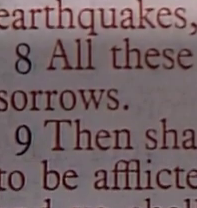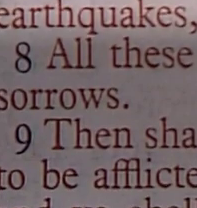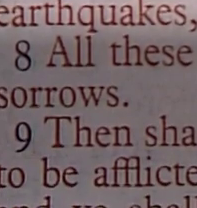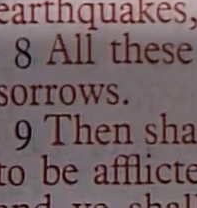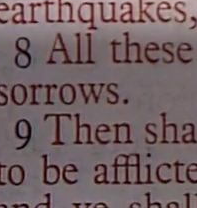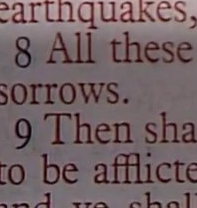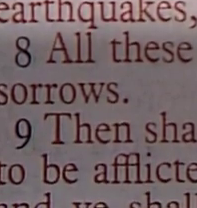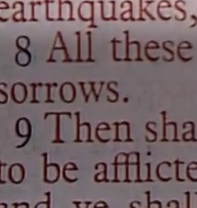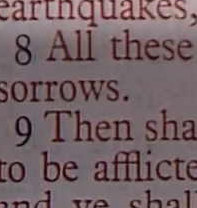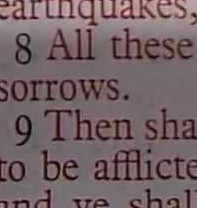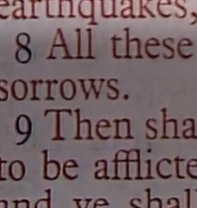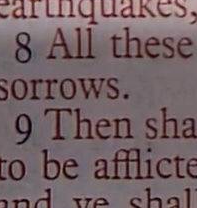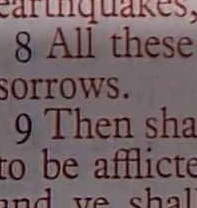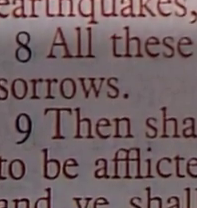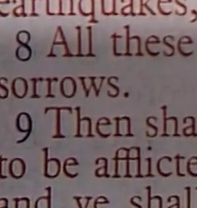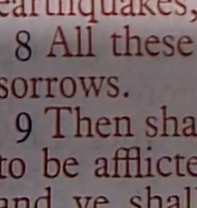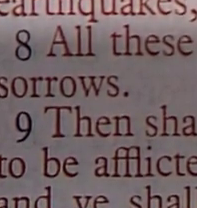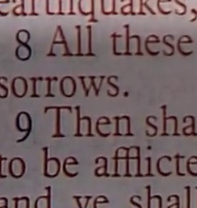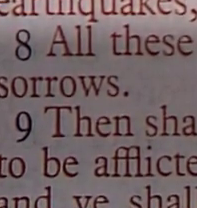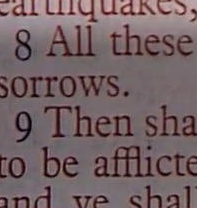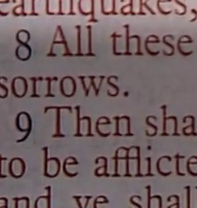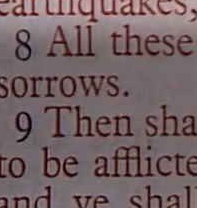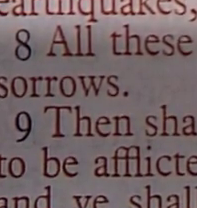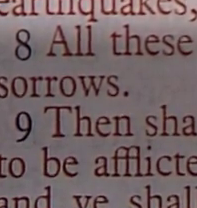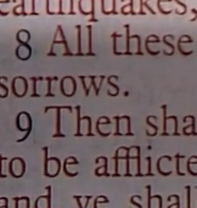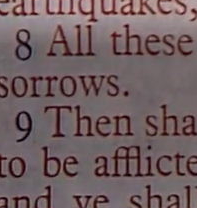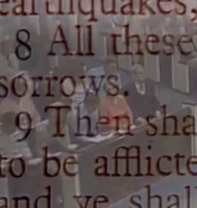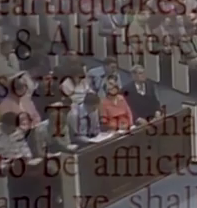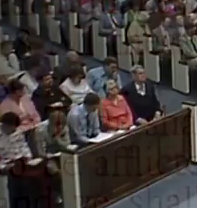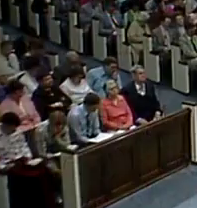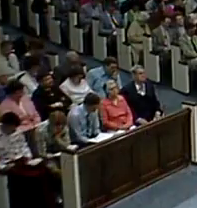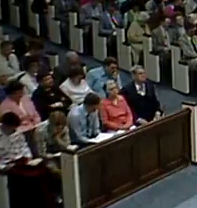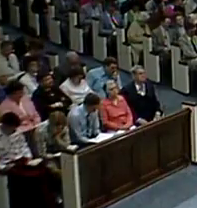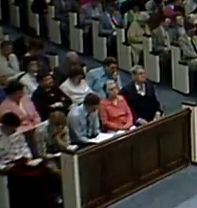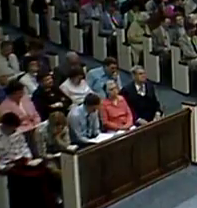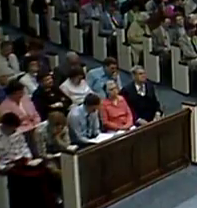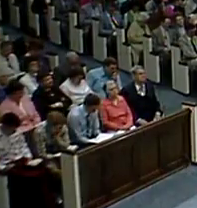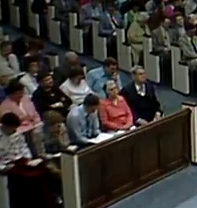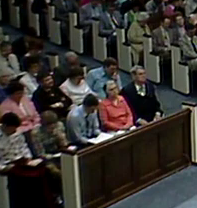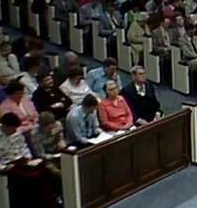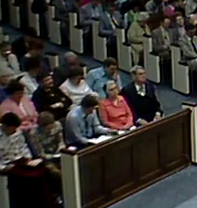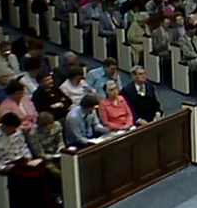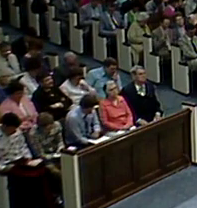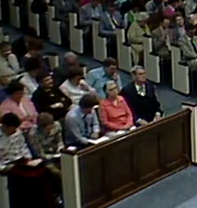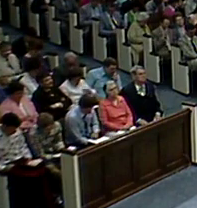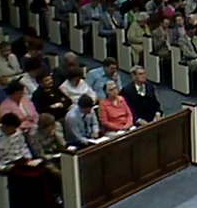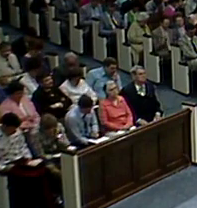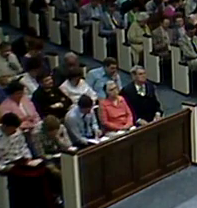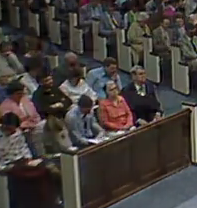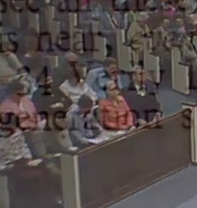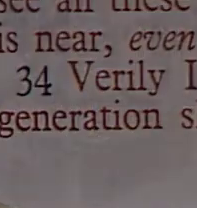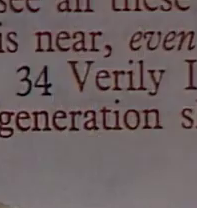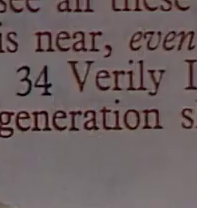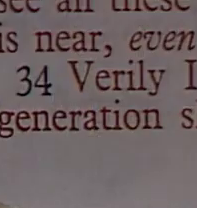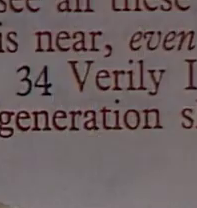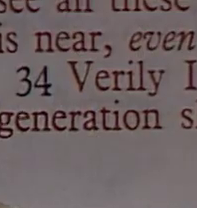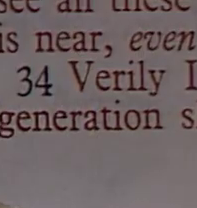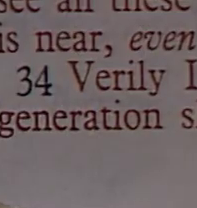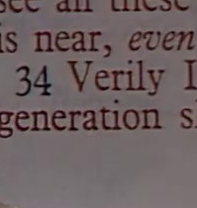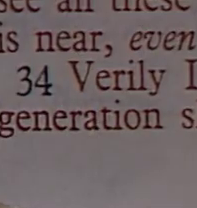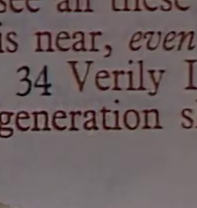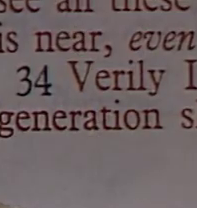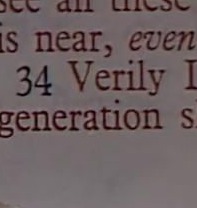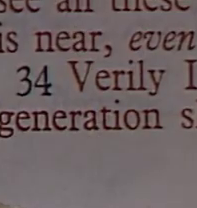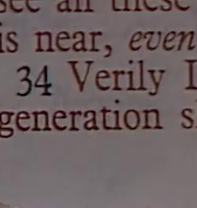pestilences And earthquakes in diverse places And now to verse 32 Now learn a parable of the fig tree